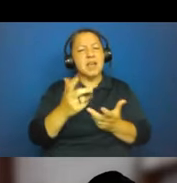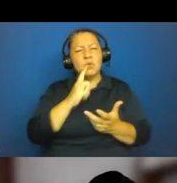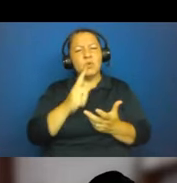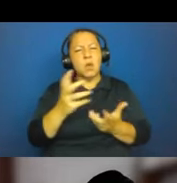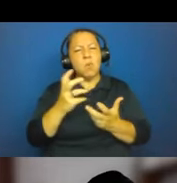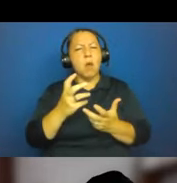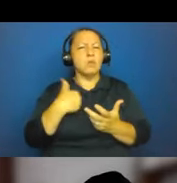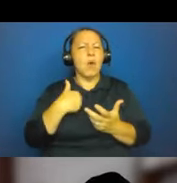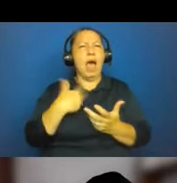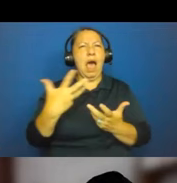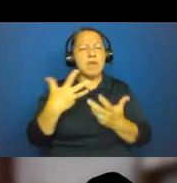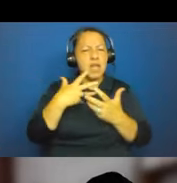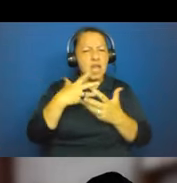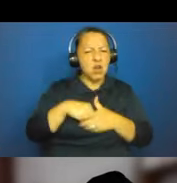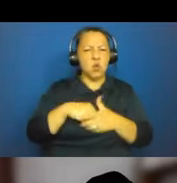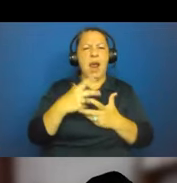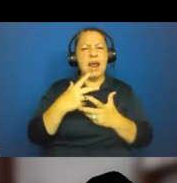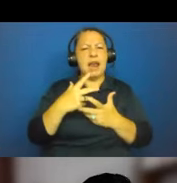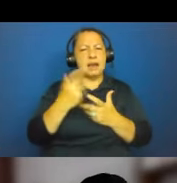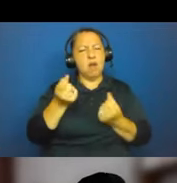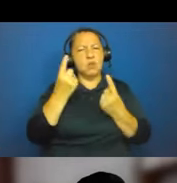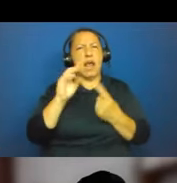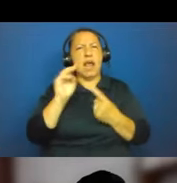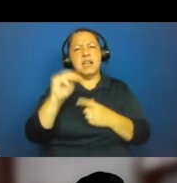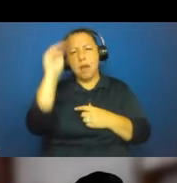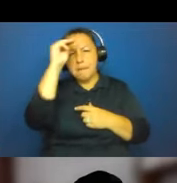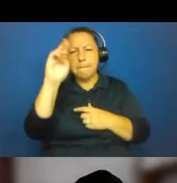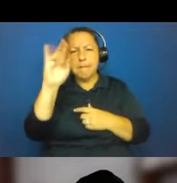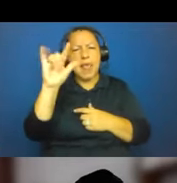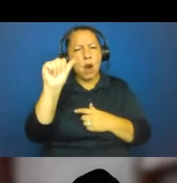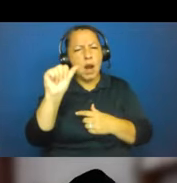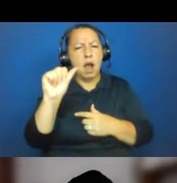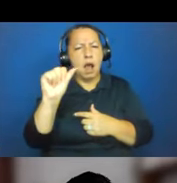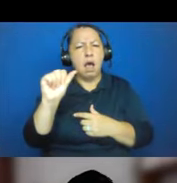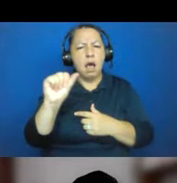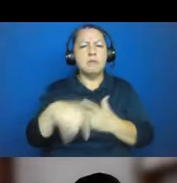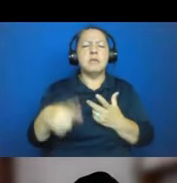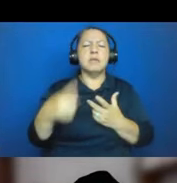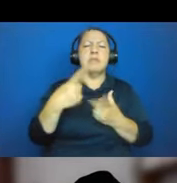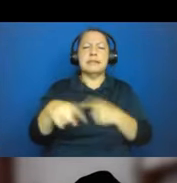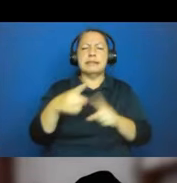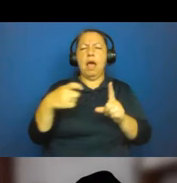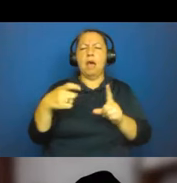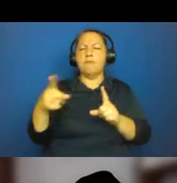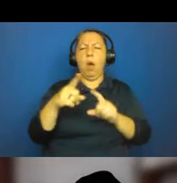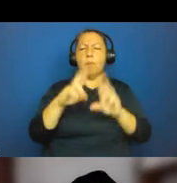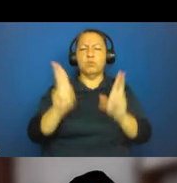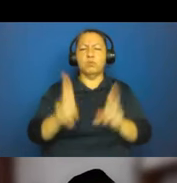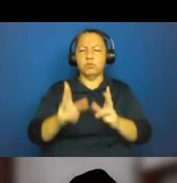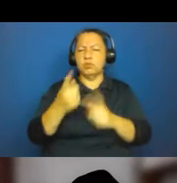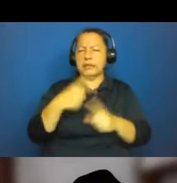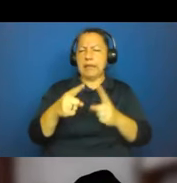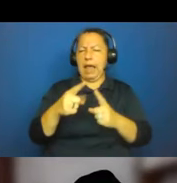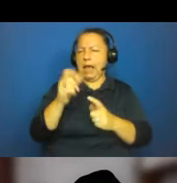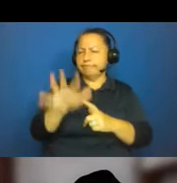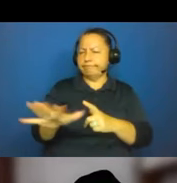still don't have after over a century of scientific investigation. Just help me move